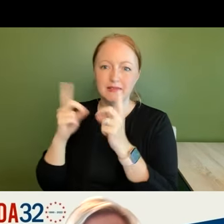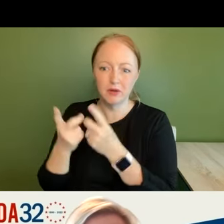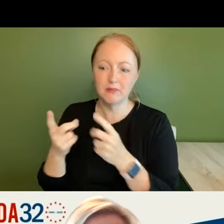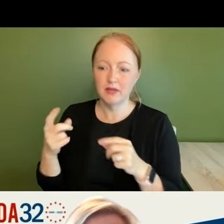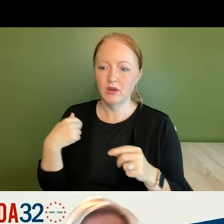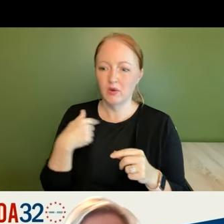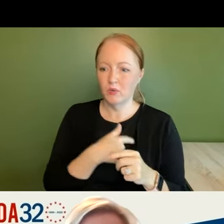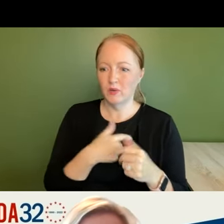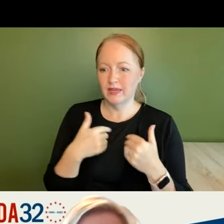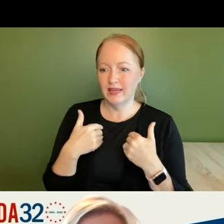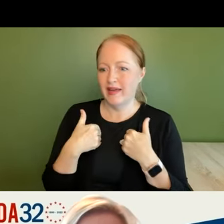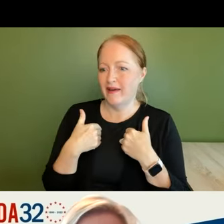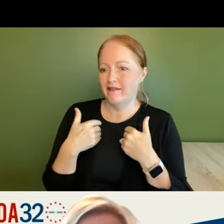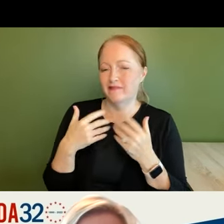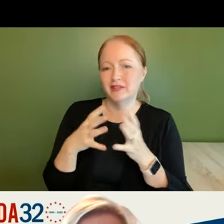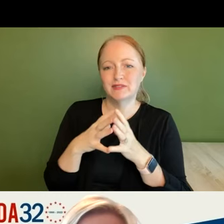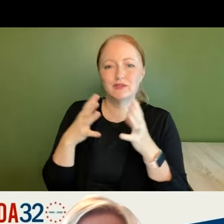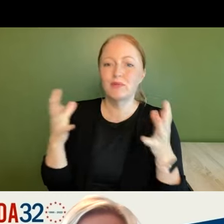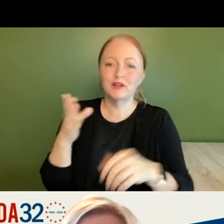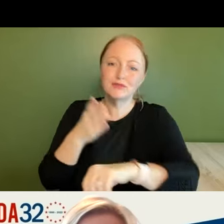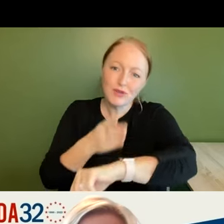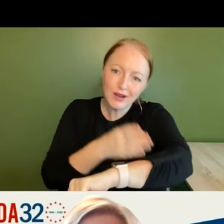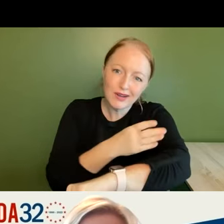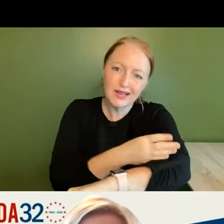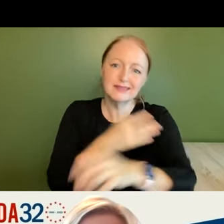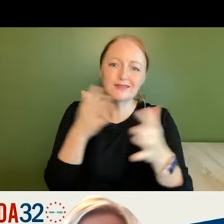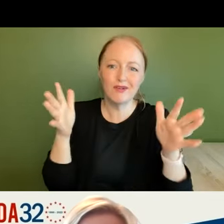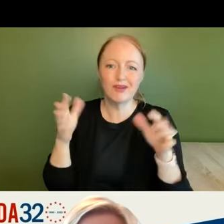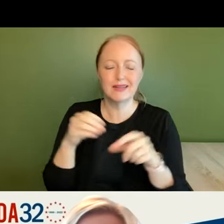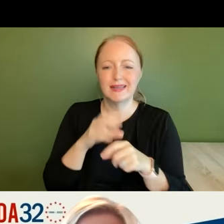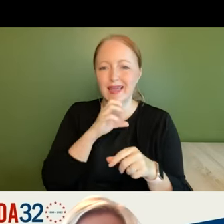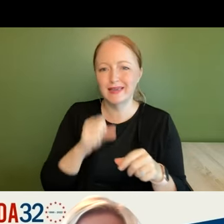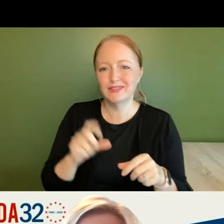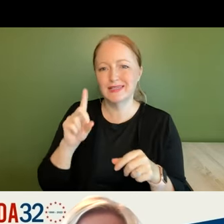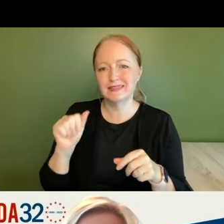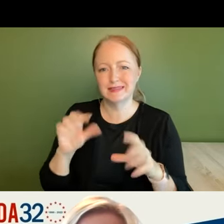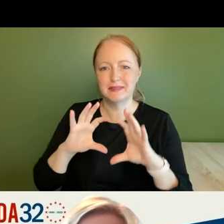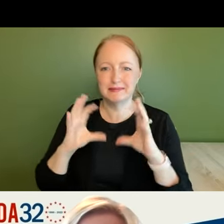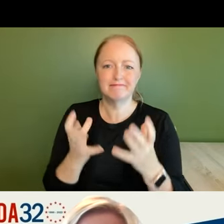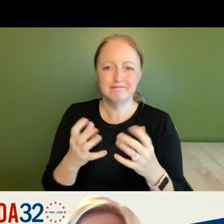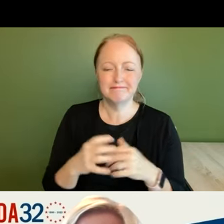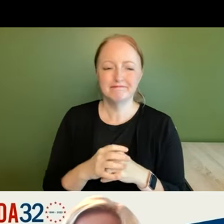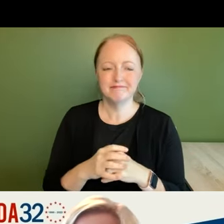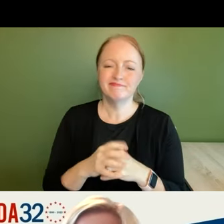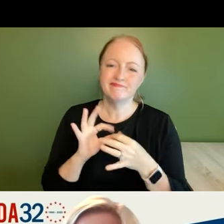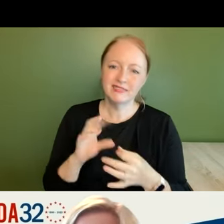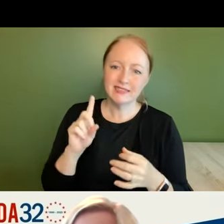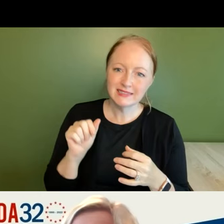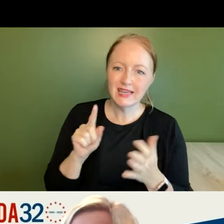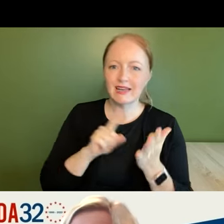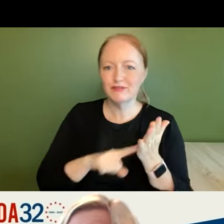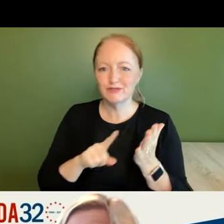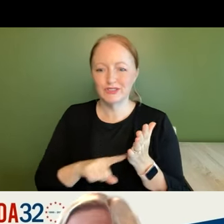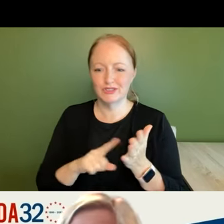have um we've made so much tremendous progress um in the aging and disability space when it comes to data and research and we have